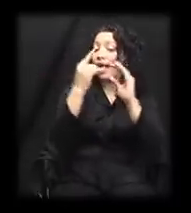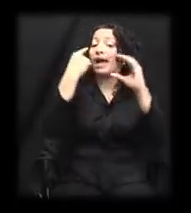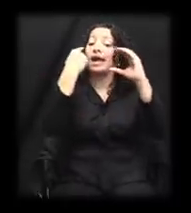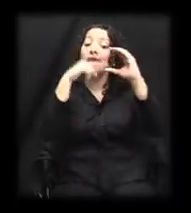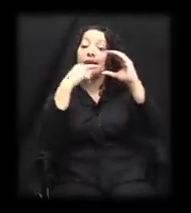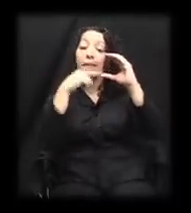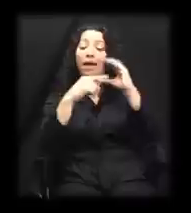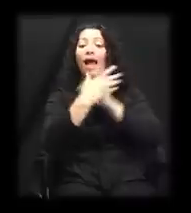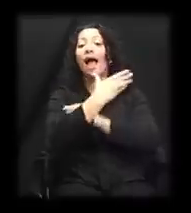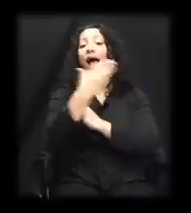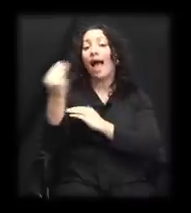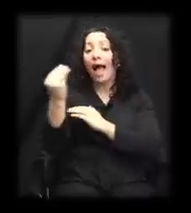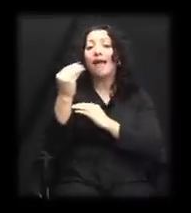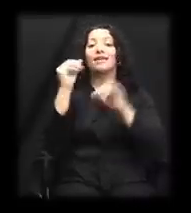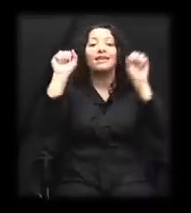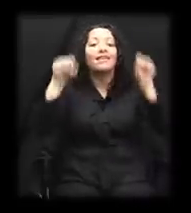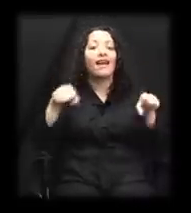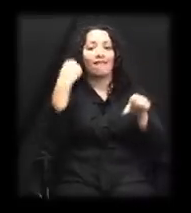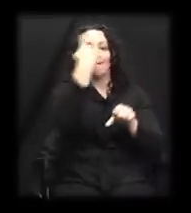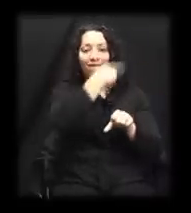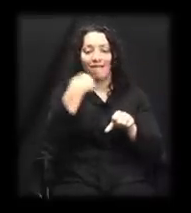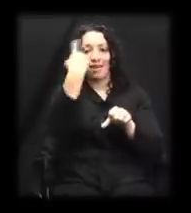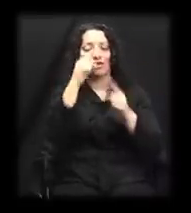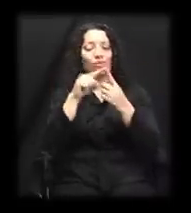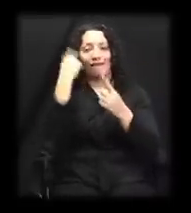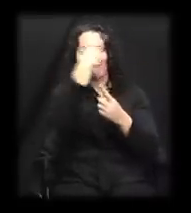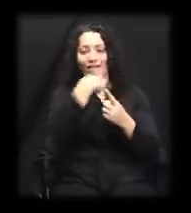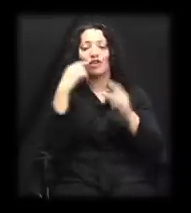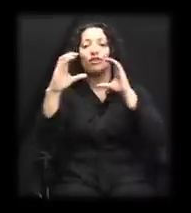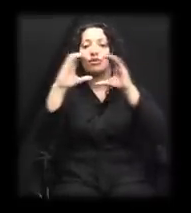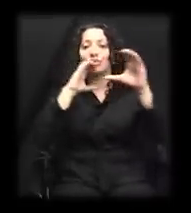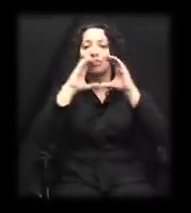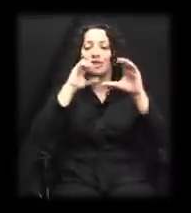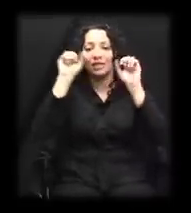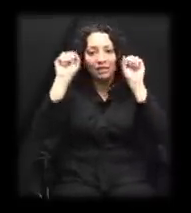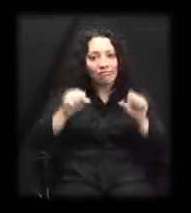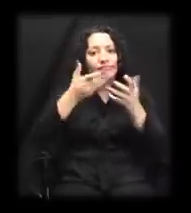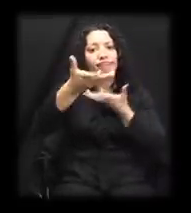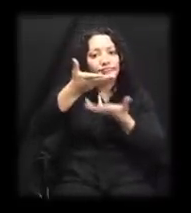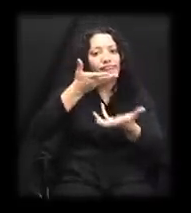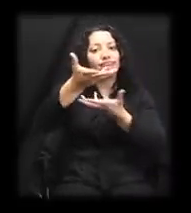internet, email, and the capability of using it for face-to-face communication.